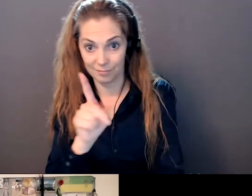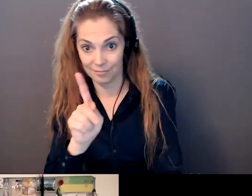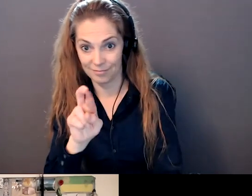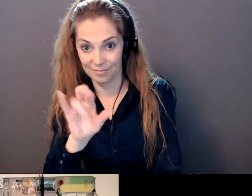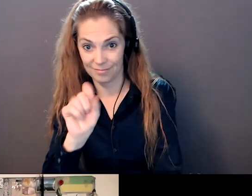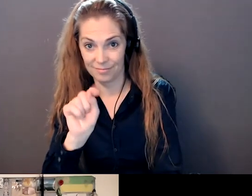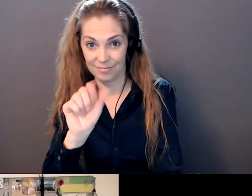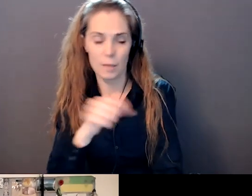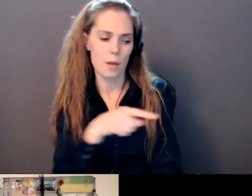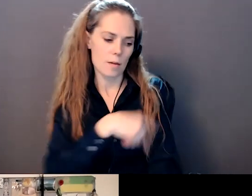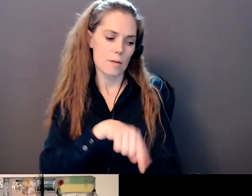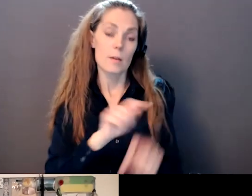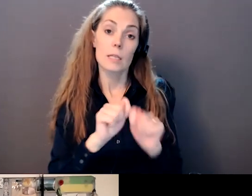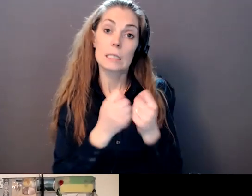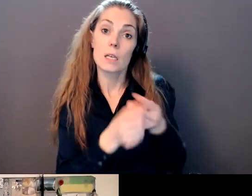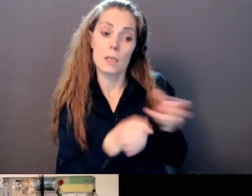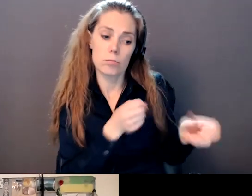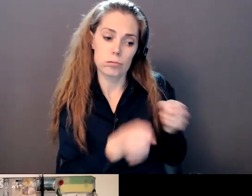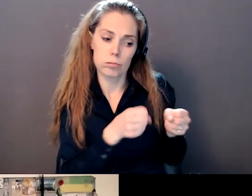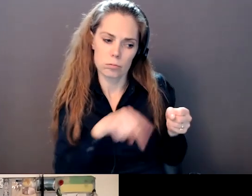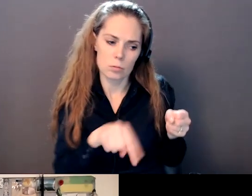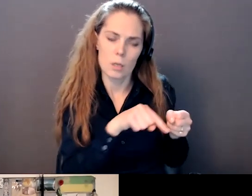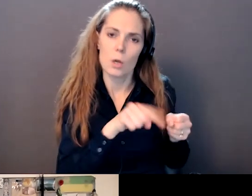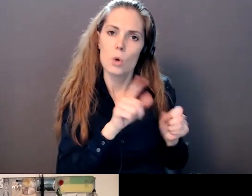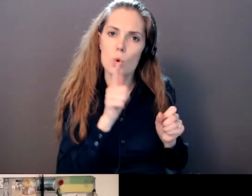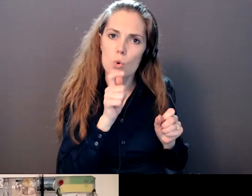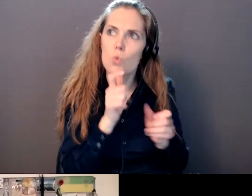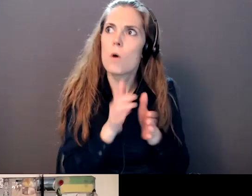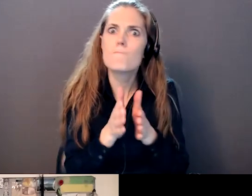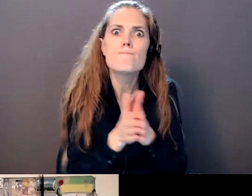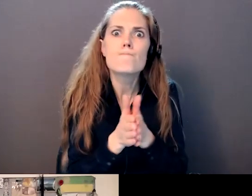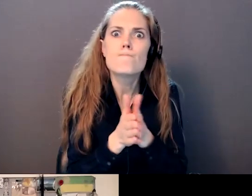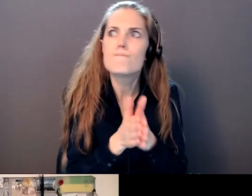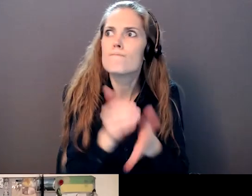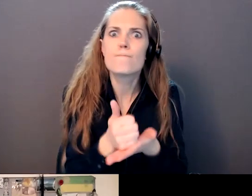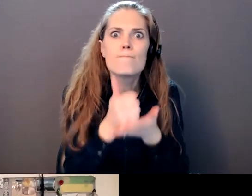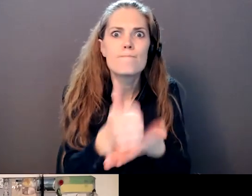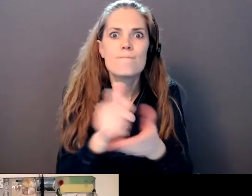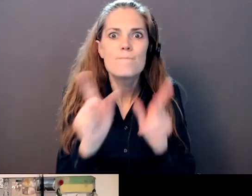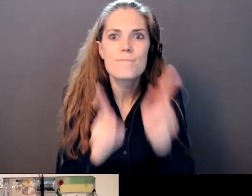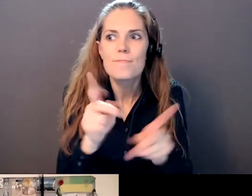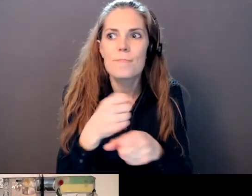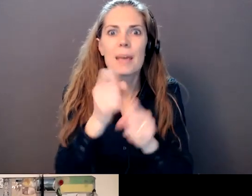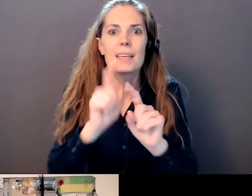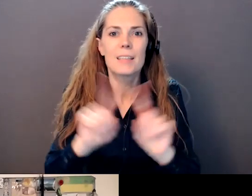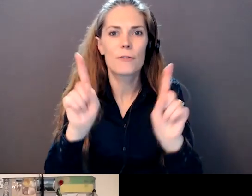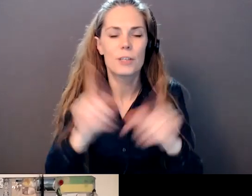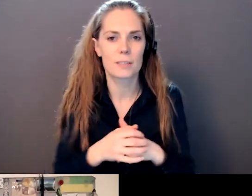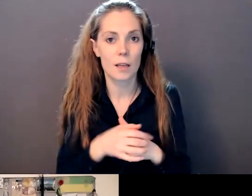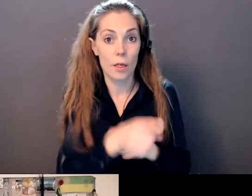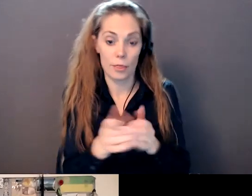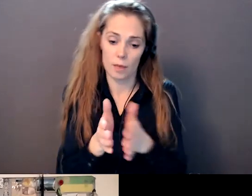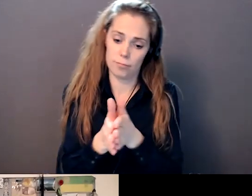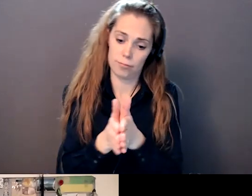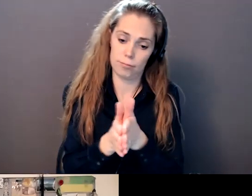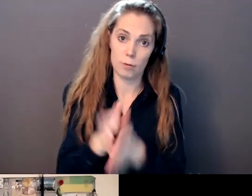make a difference in the lives of people, not because it's ethically the right thing to do. It's because who they are as people, as individuals.